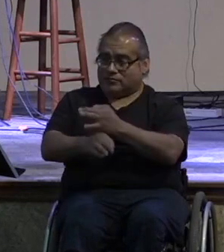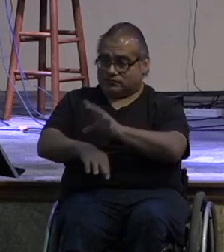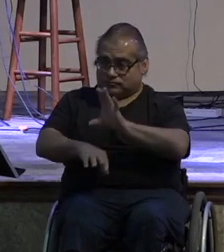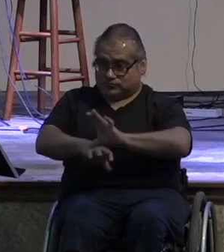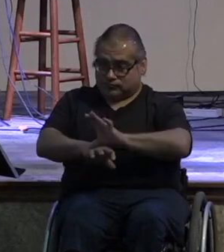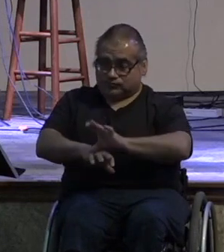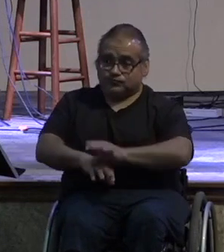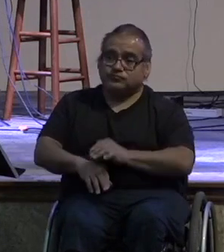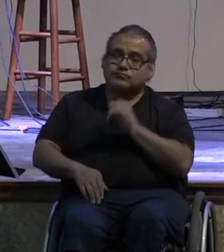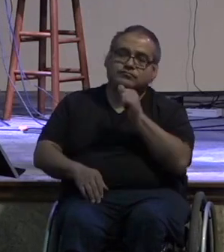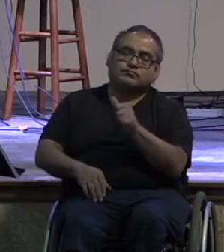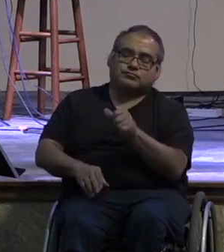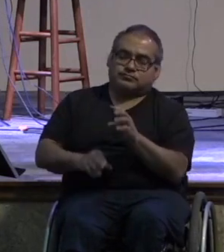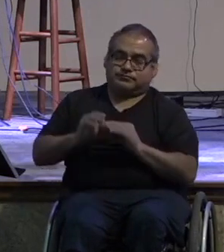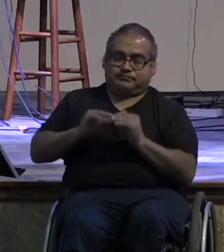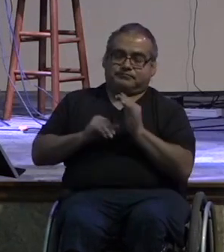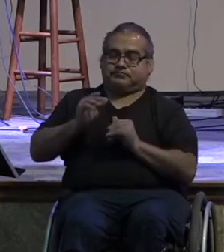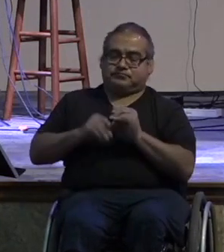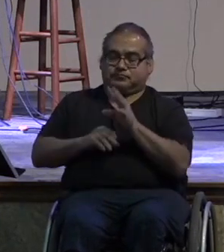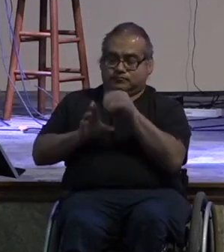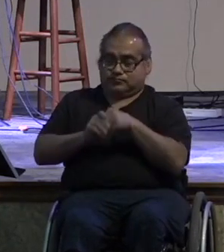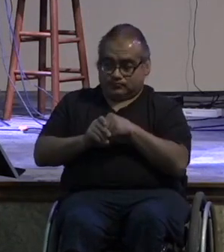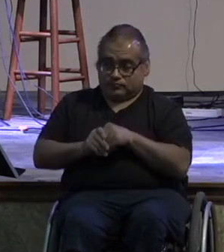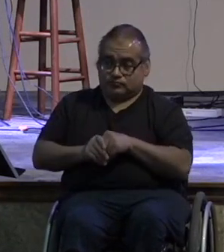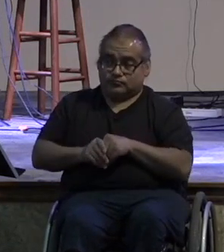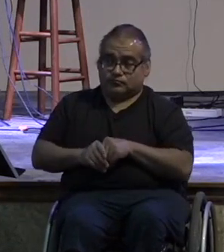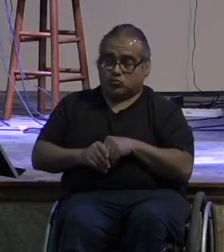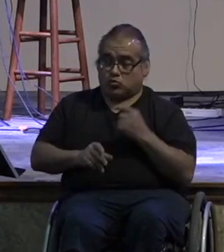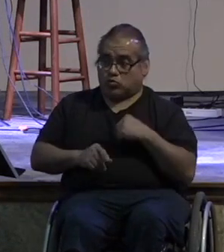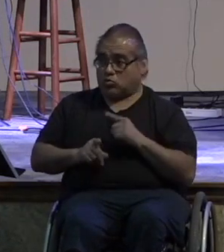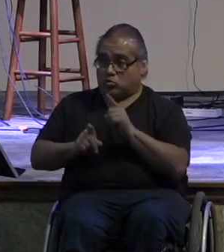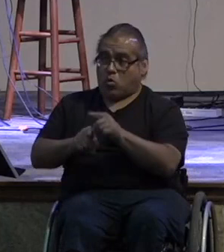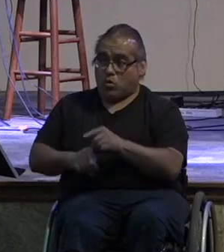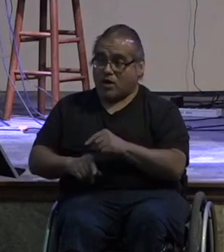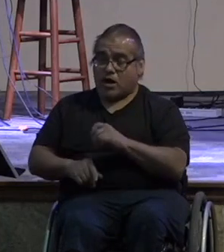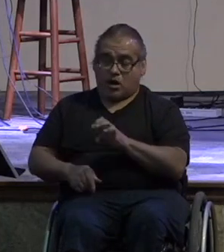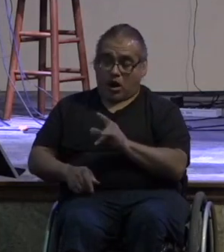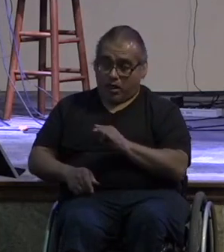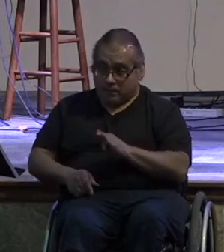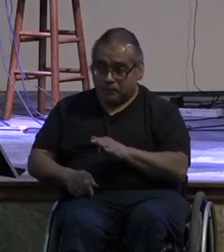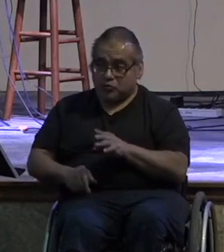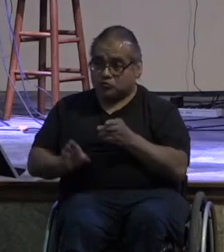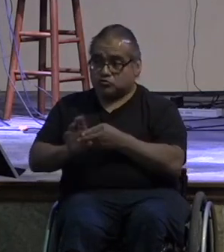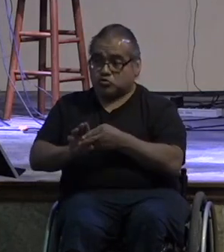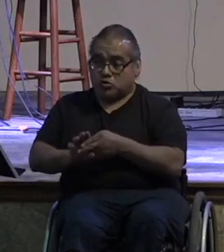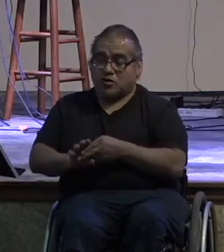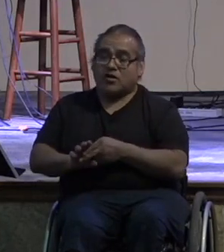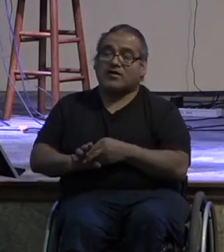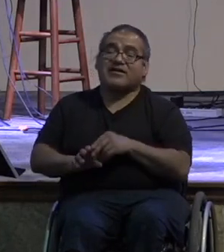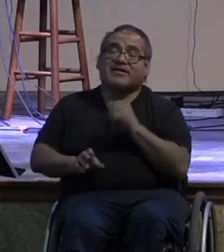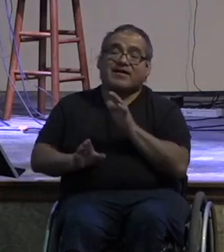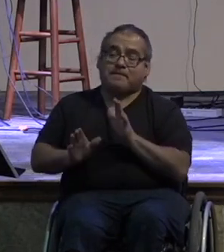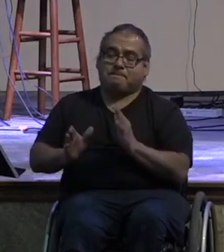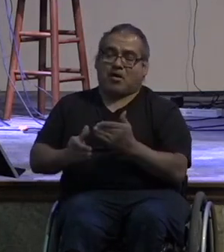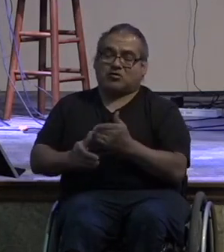isn't this building that we gather in right it's not a building that we go to it's not a club that we've joined it's not a box